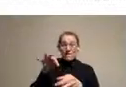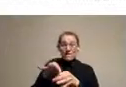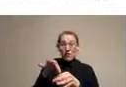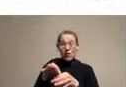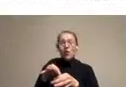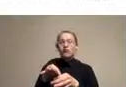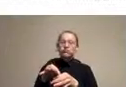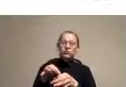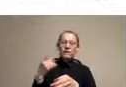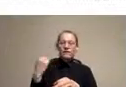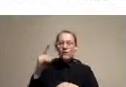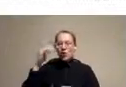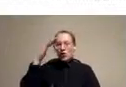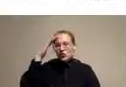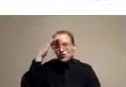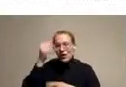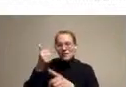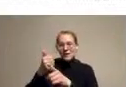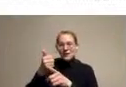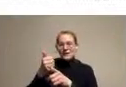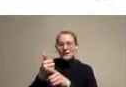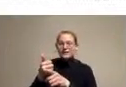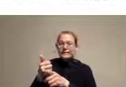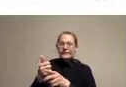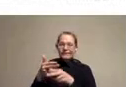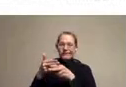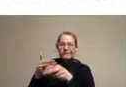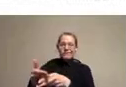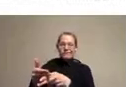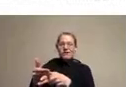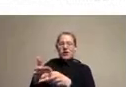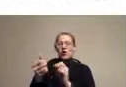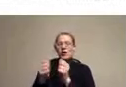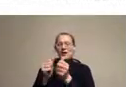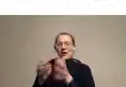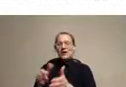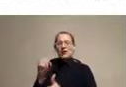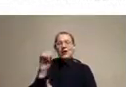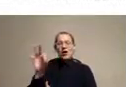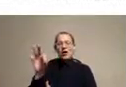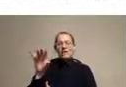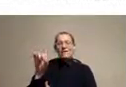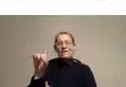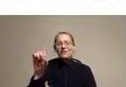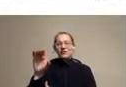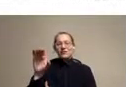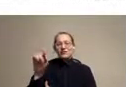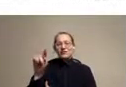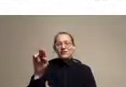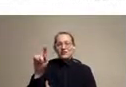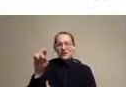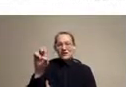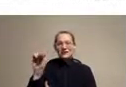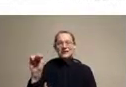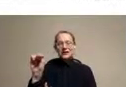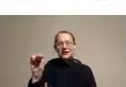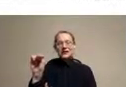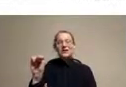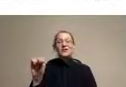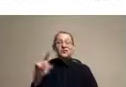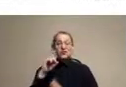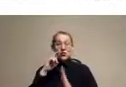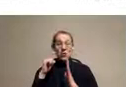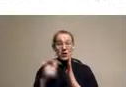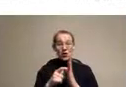So the politics were already divided along the lines of health with a large part of the country that was already had a burden of disease actually being